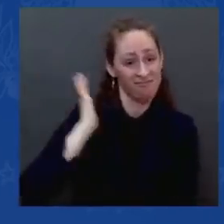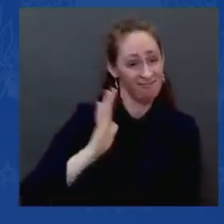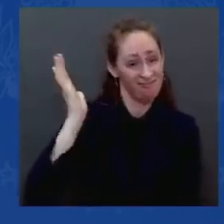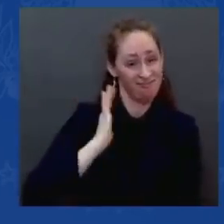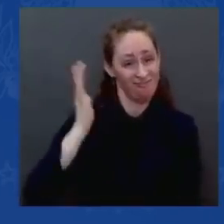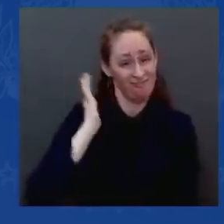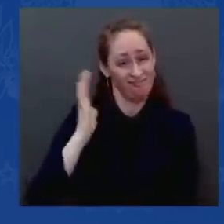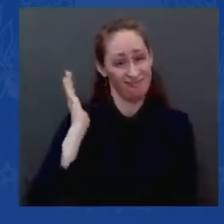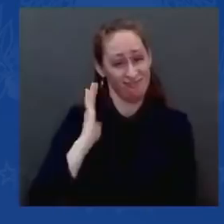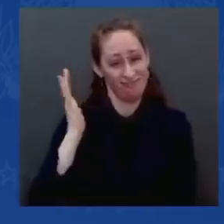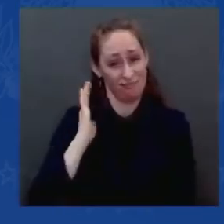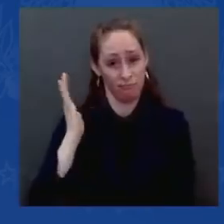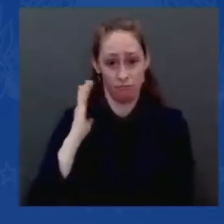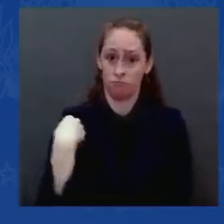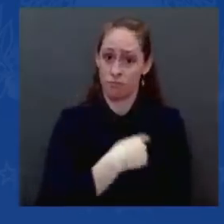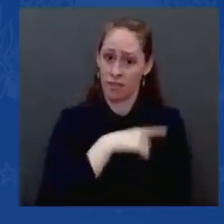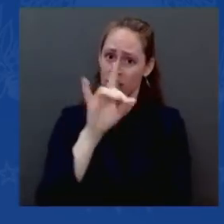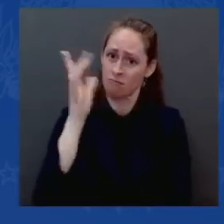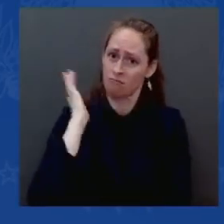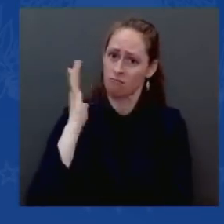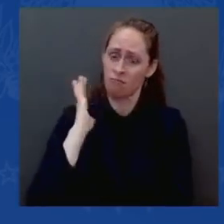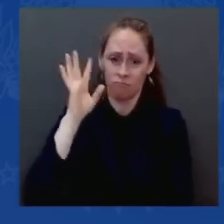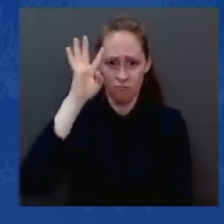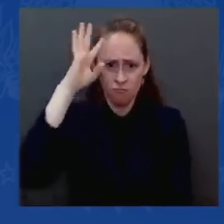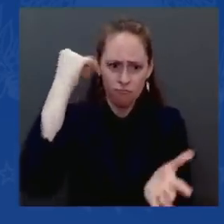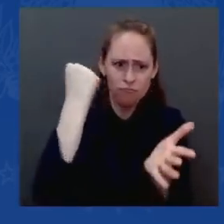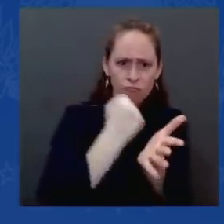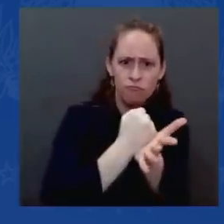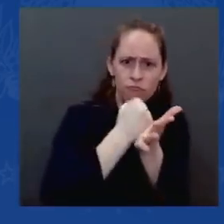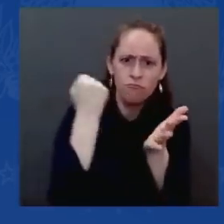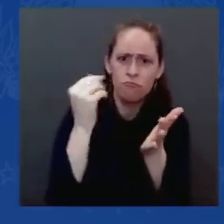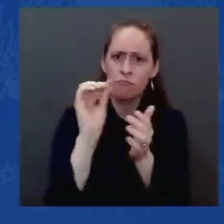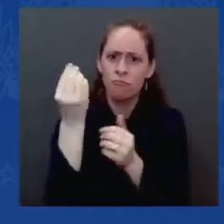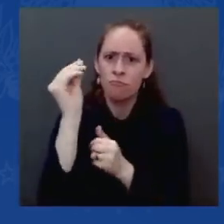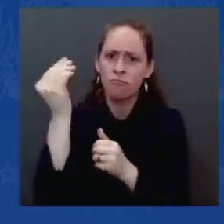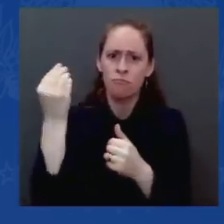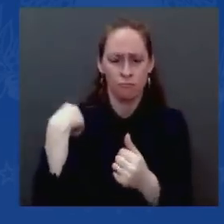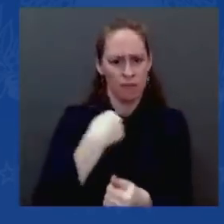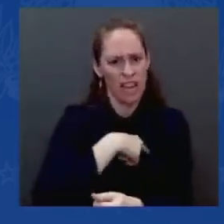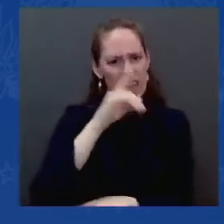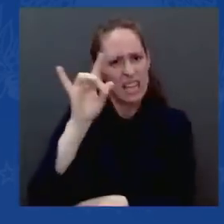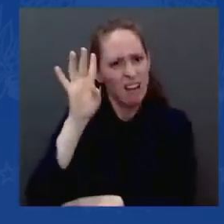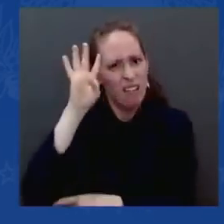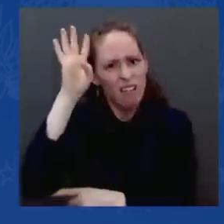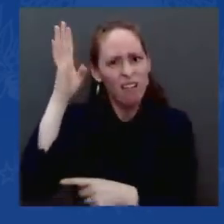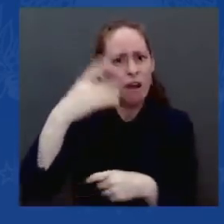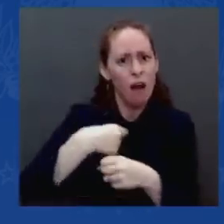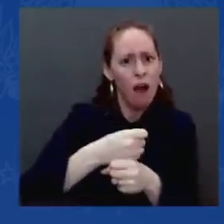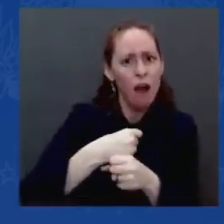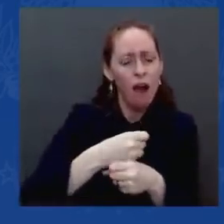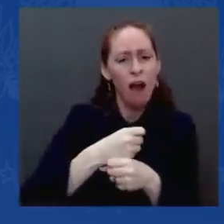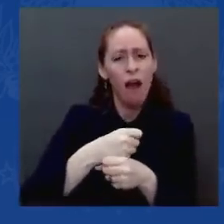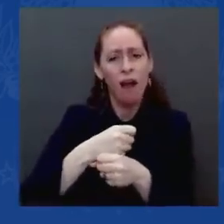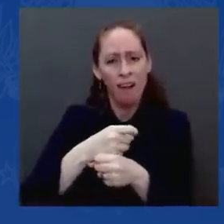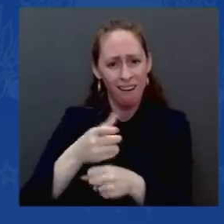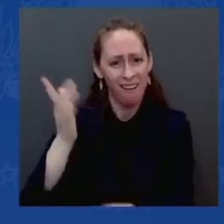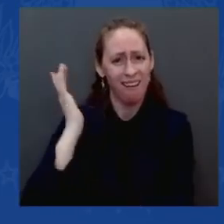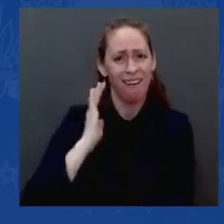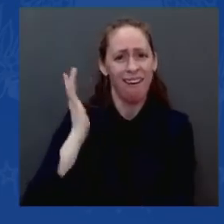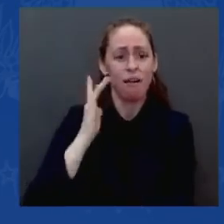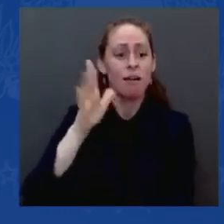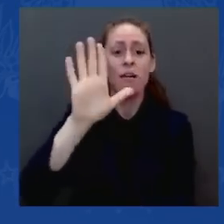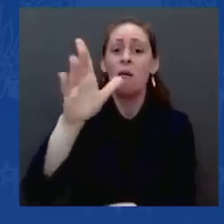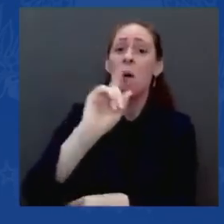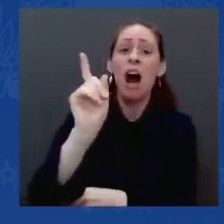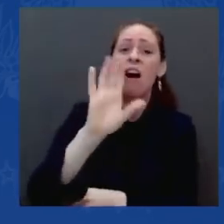Your phone, your car, the refrigerator, your washing machine, hospital equipment, the Internet, the electric grid, and so much more